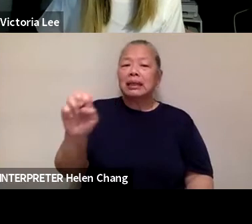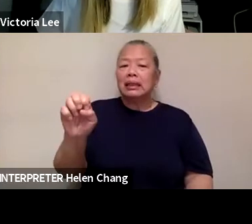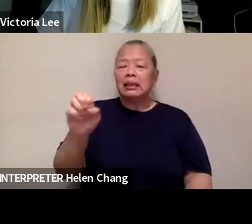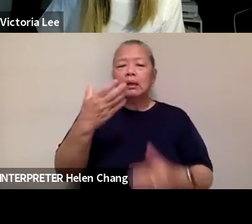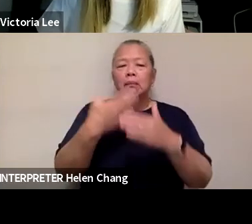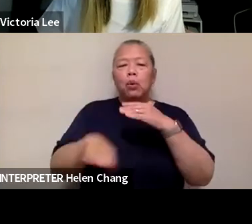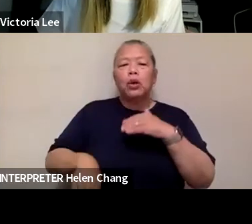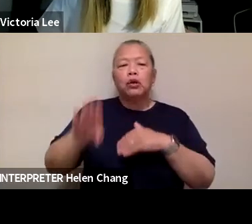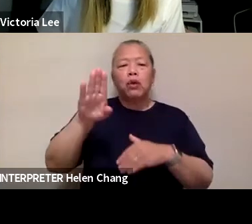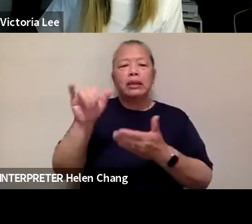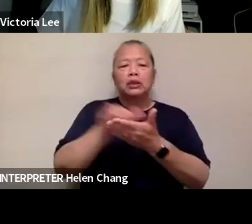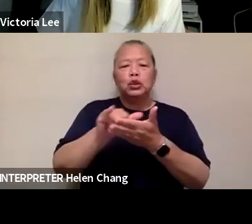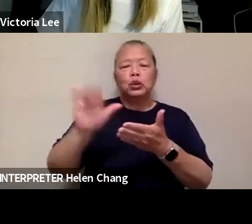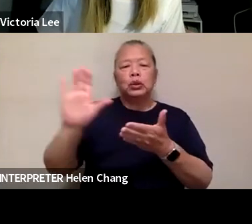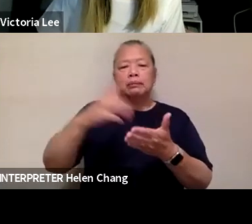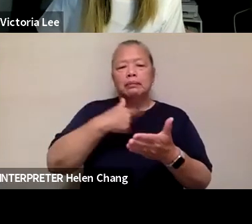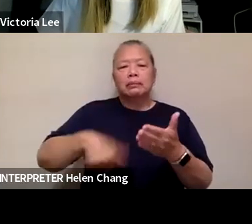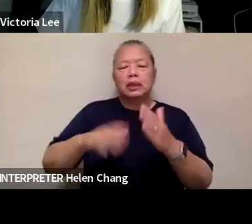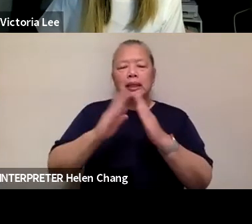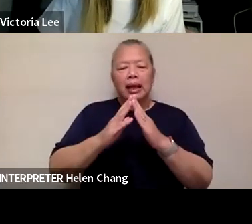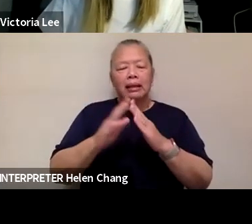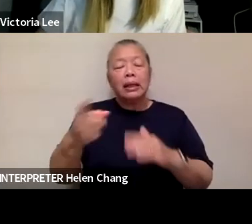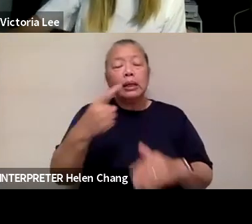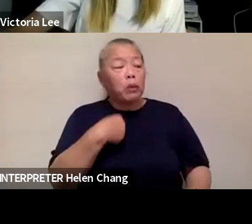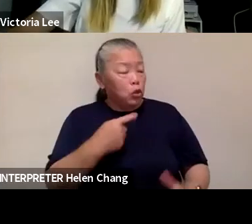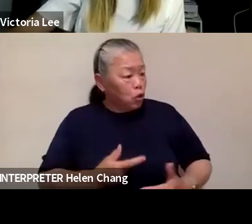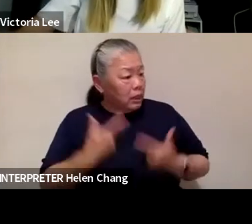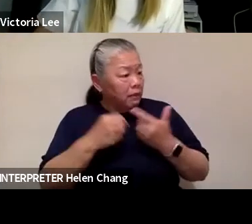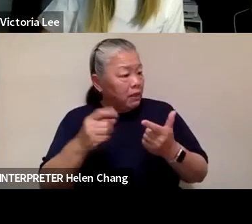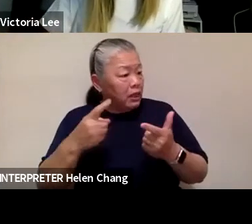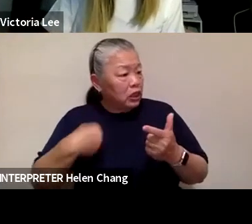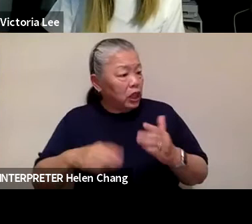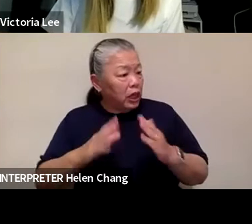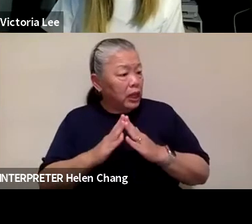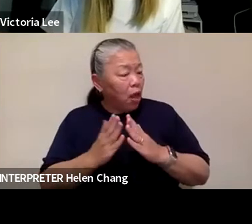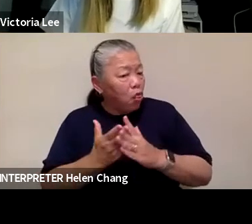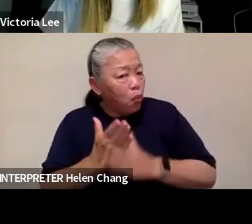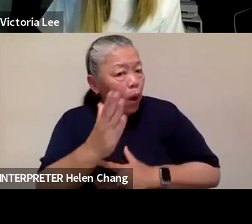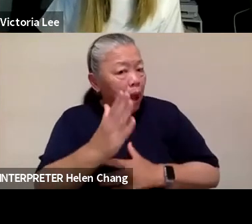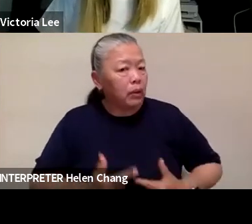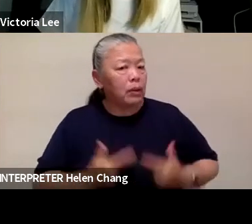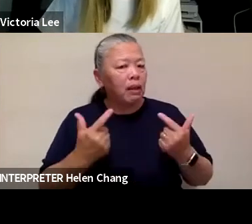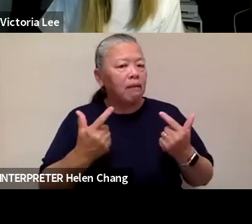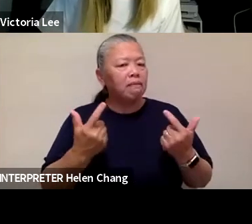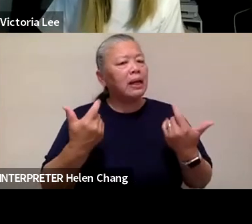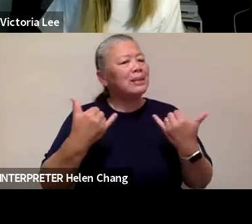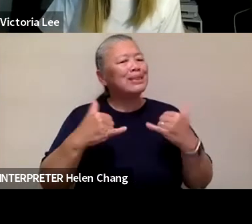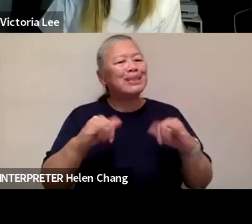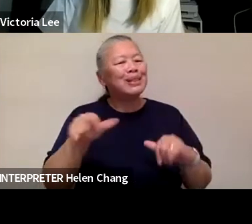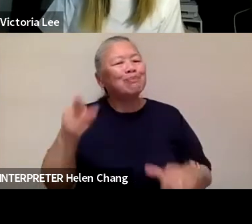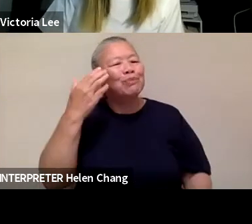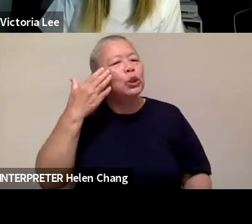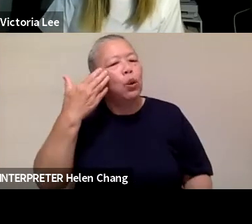Chinatown. And he said to me, you can live in Chinatown your whole life and not know it. And I